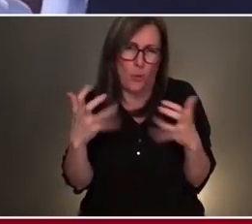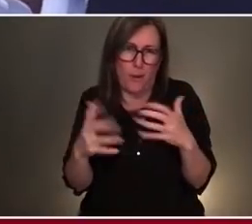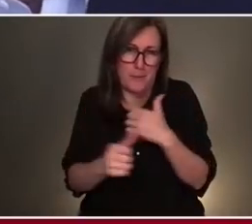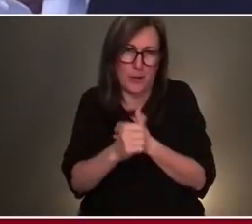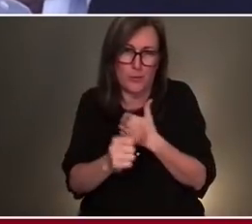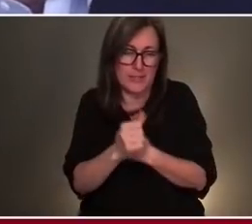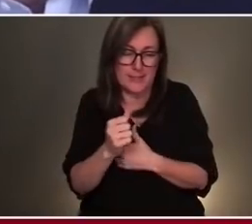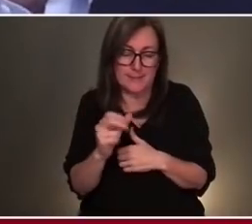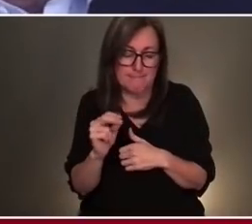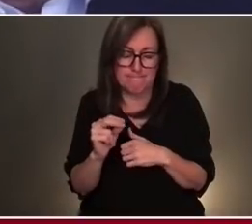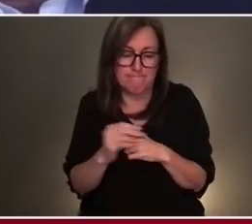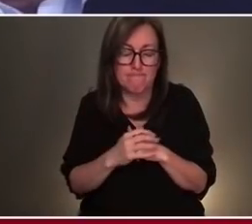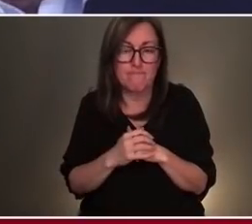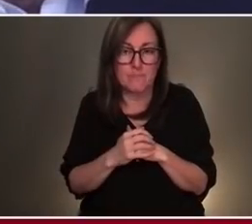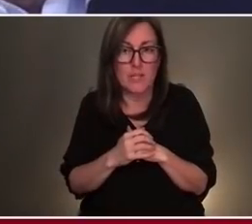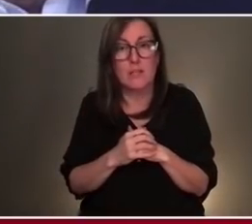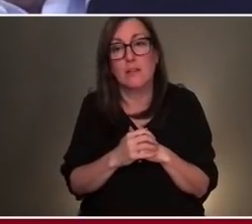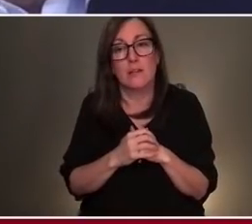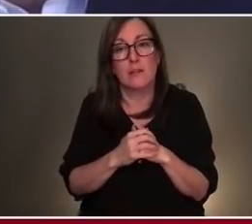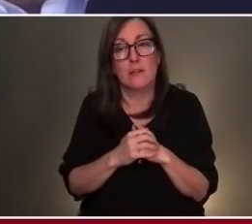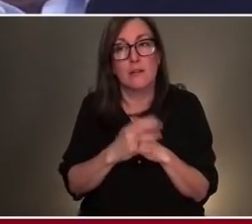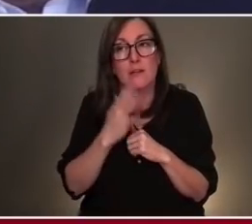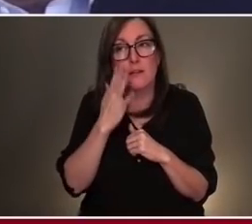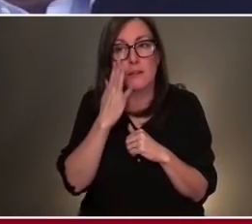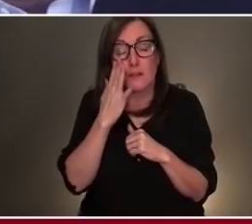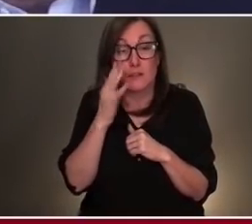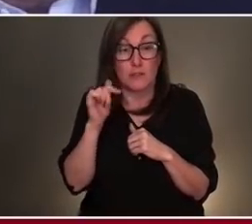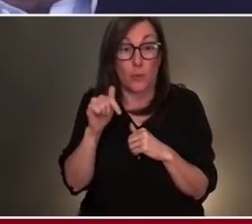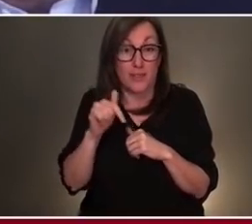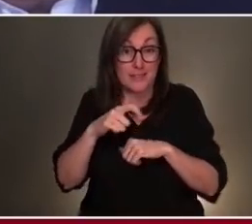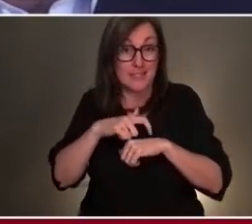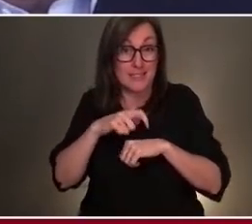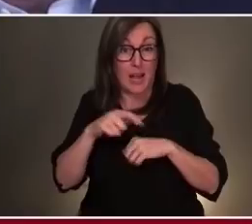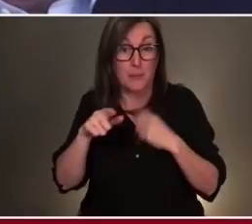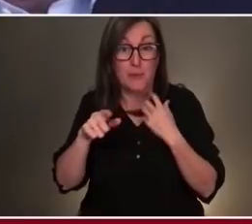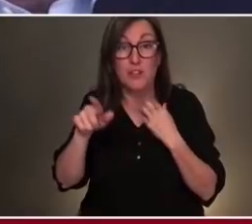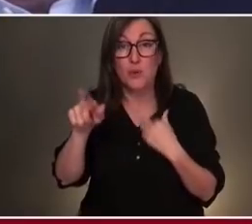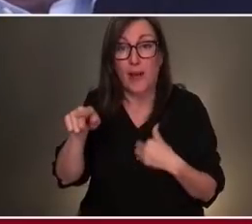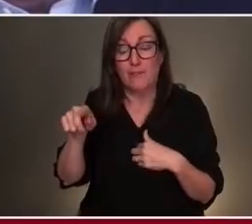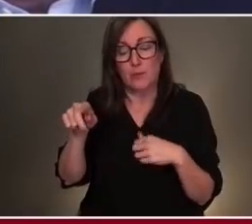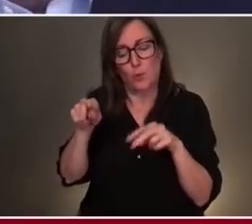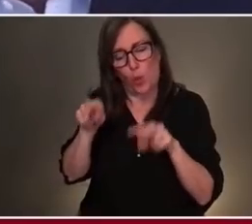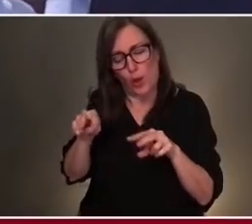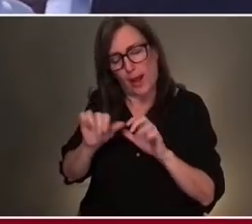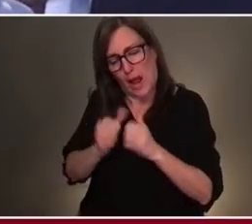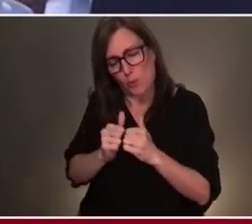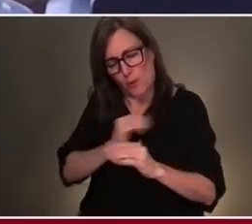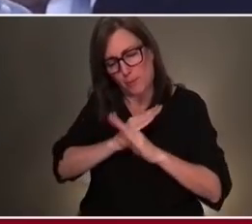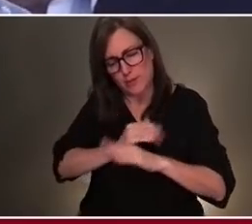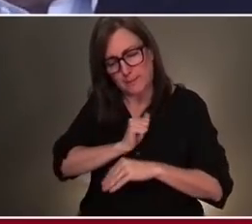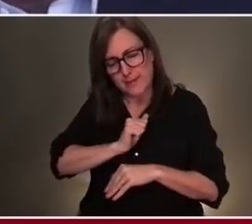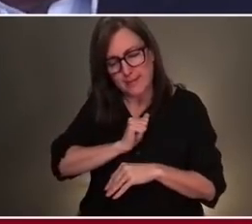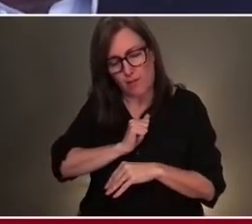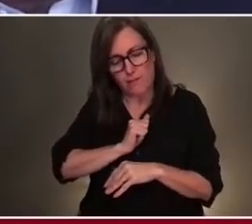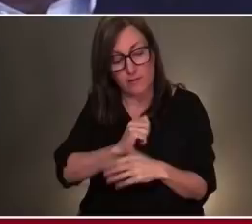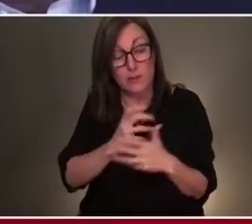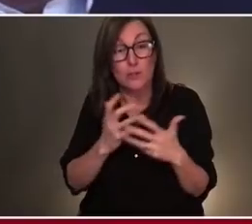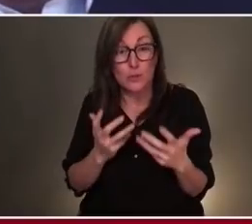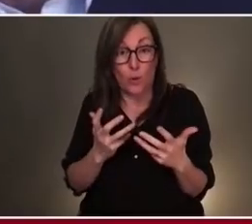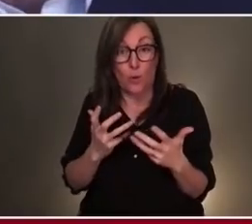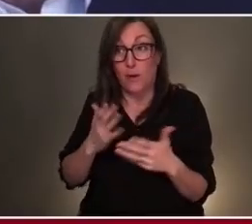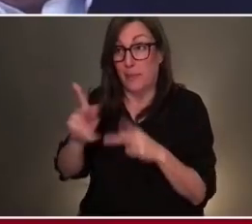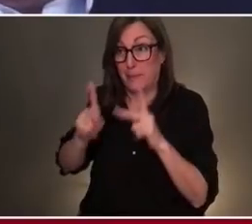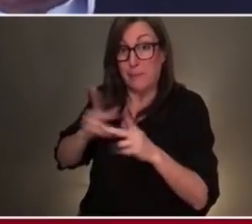of being in the community. This is a time when you have to look at how can I protect myself? So I think among the willing,